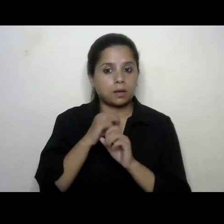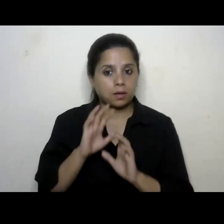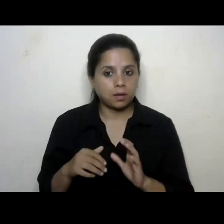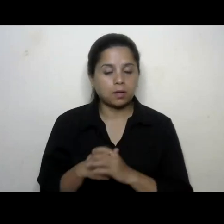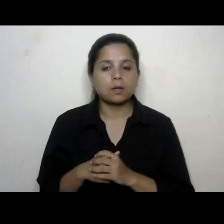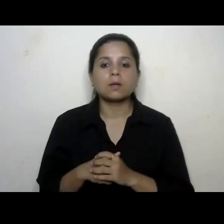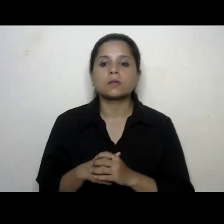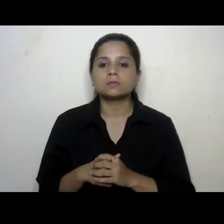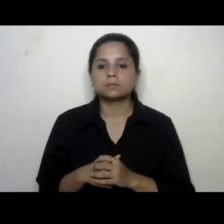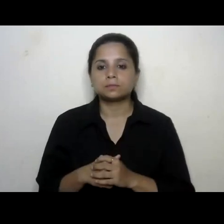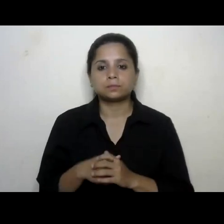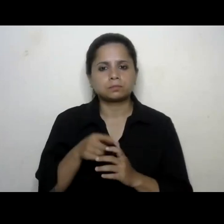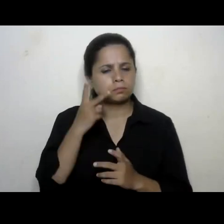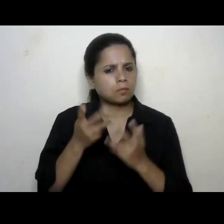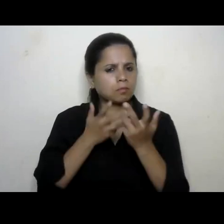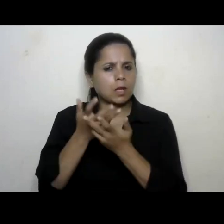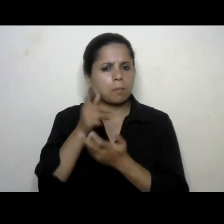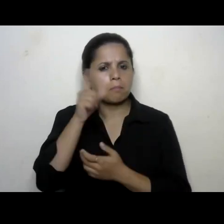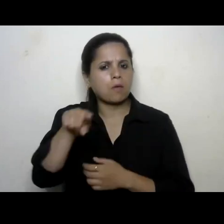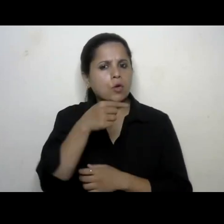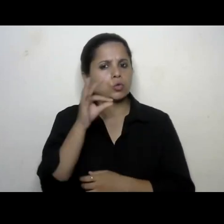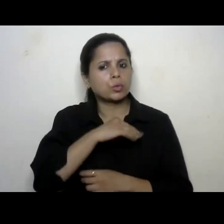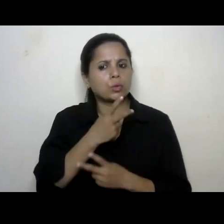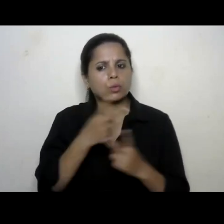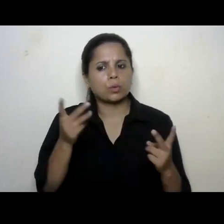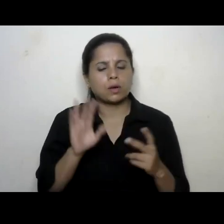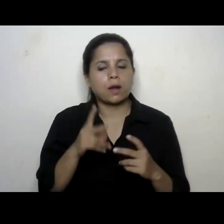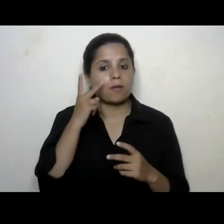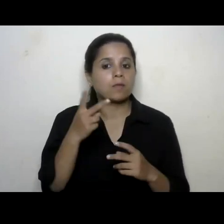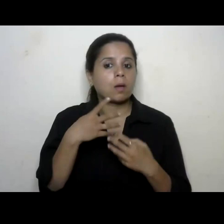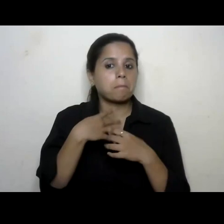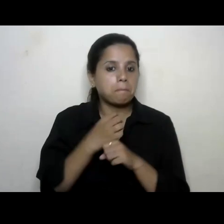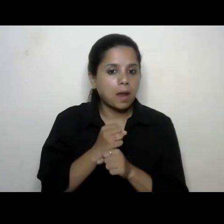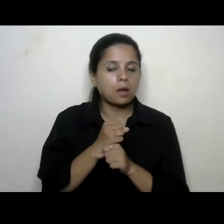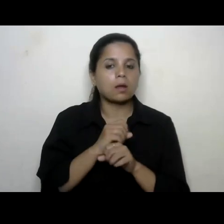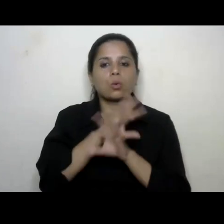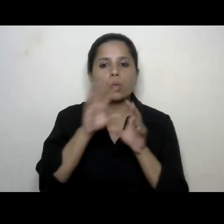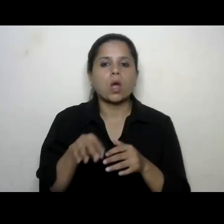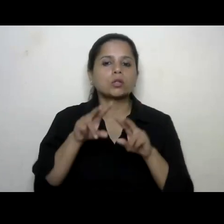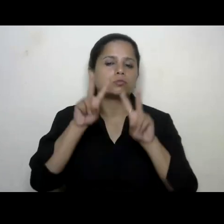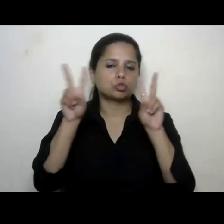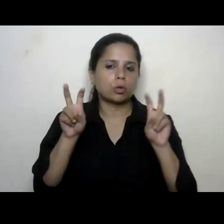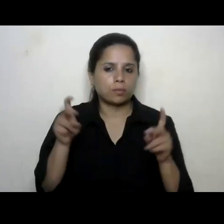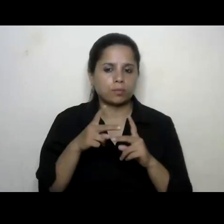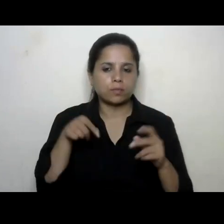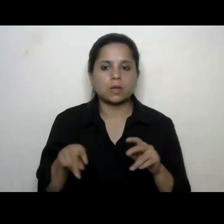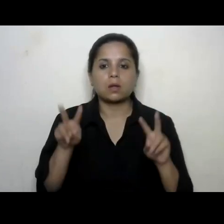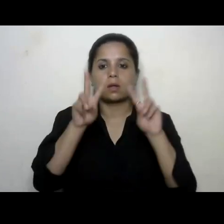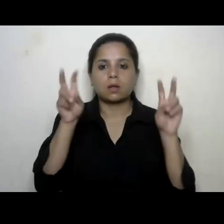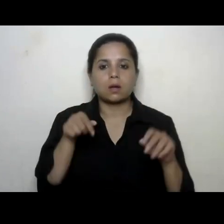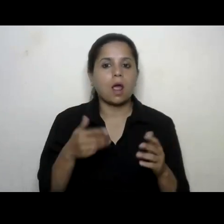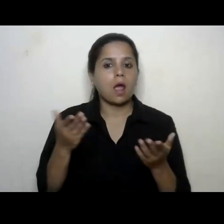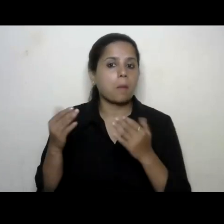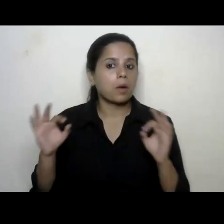to all users with subscribed contents the contents which are not